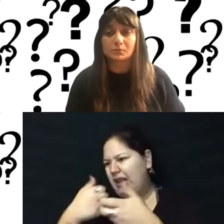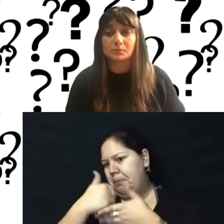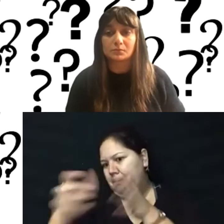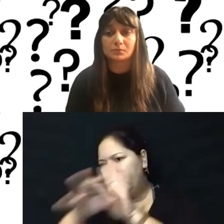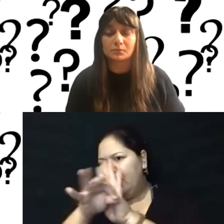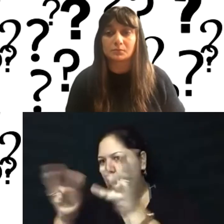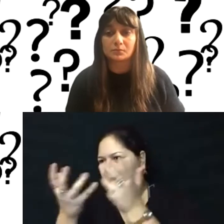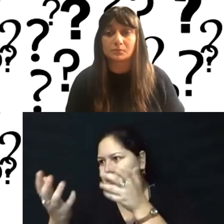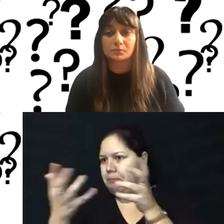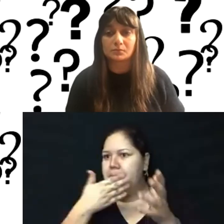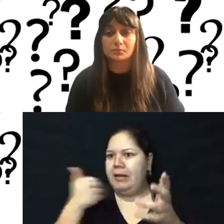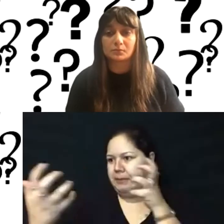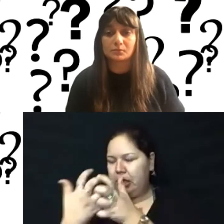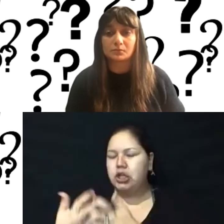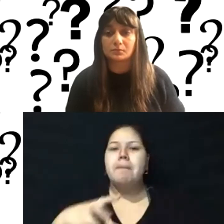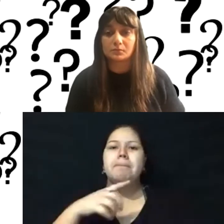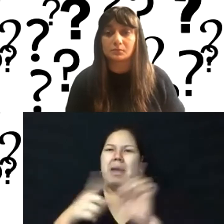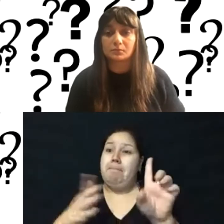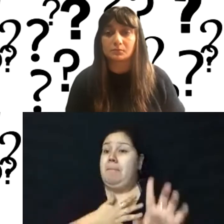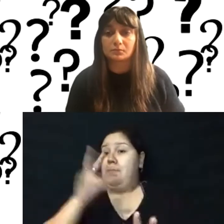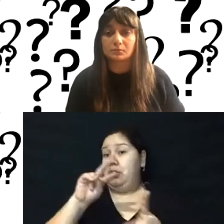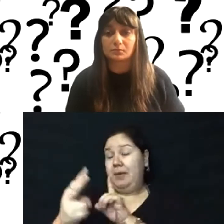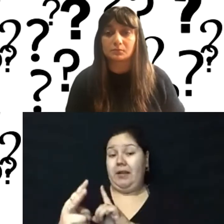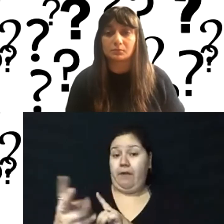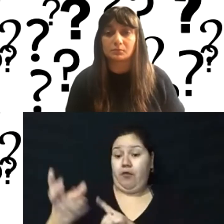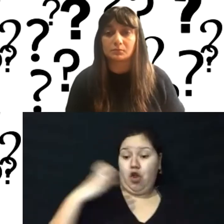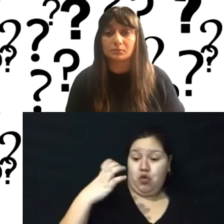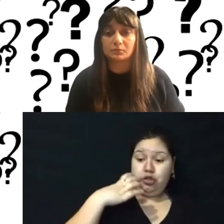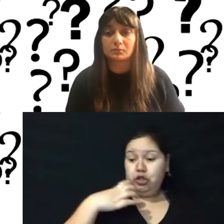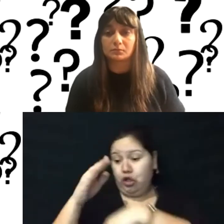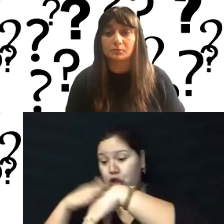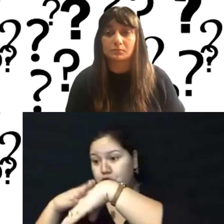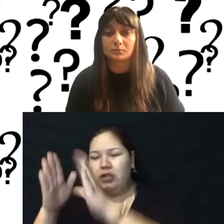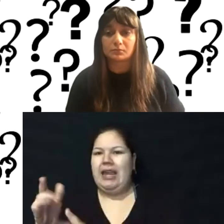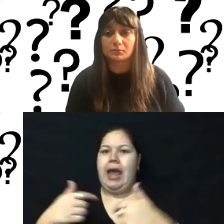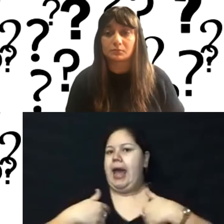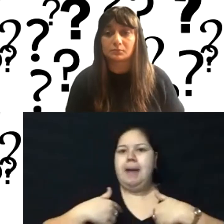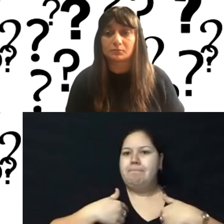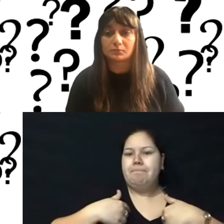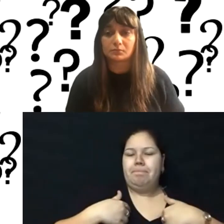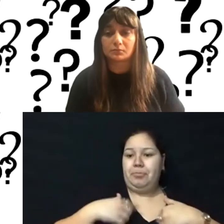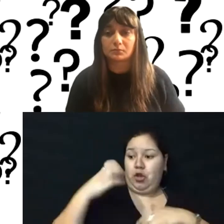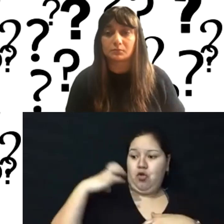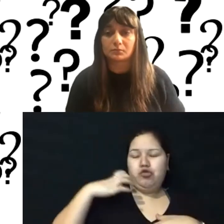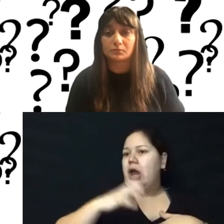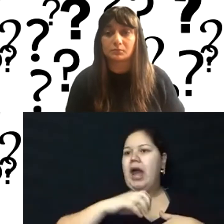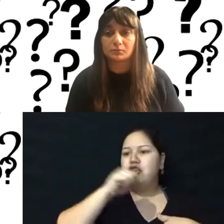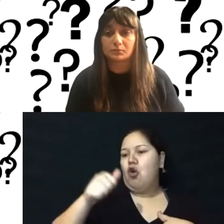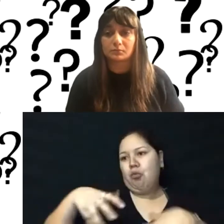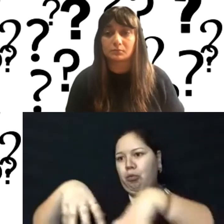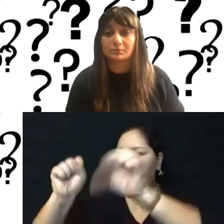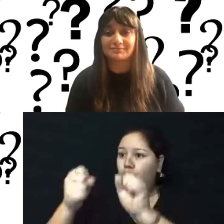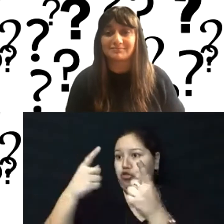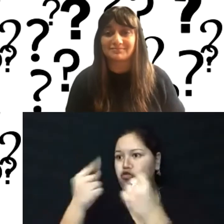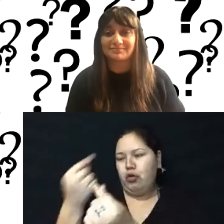difference between the consultant and the coach is that I'm even less hands-on. Like I won't go away and do something for you. Um, well,